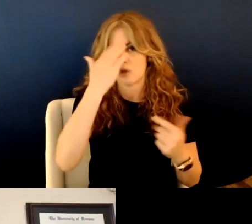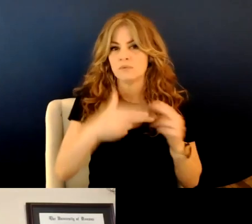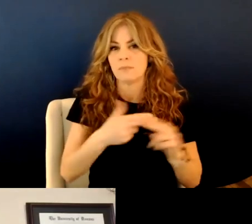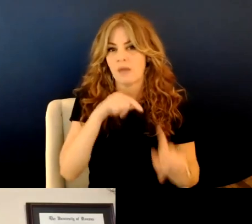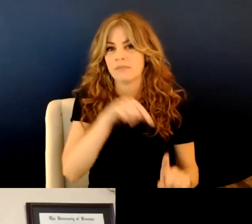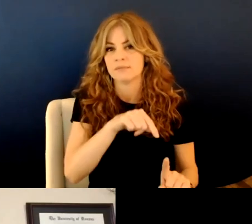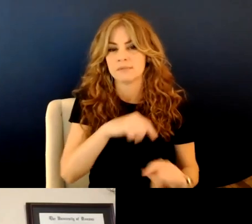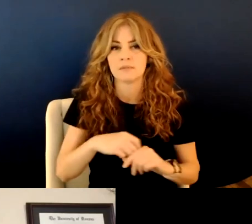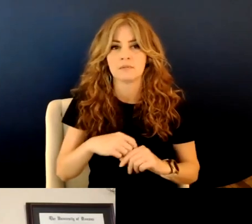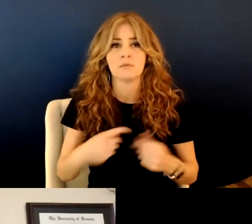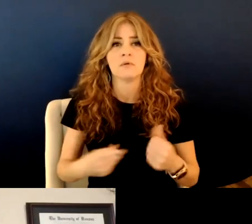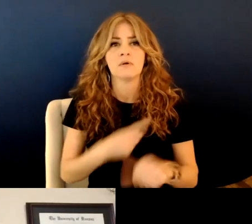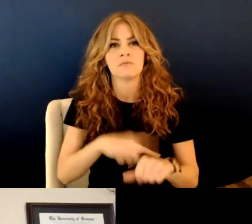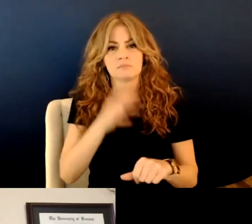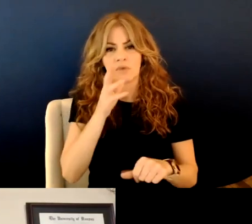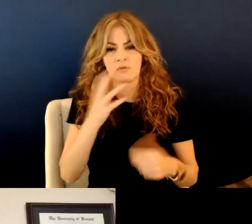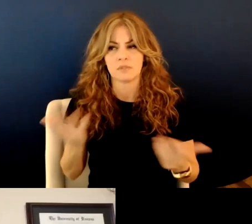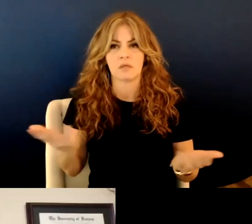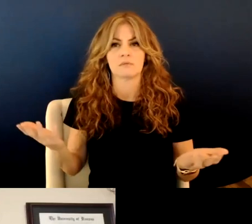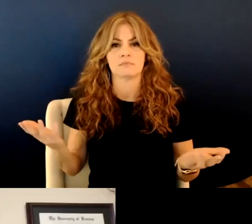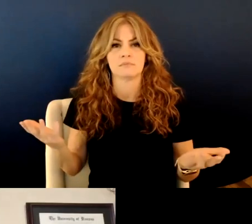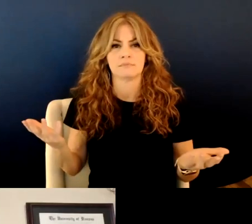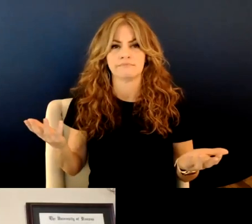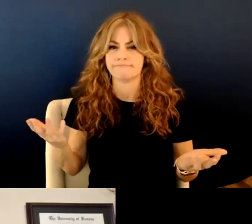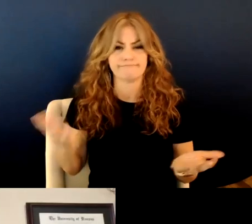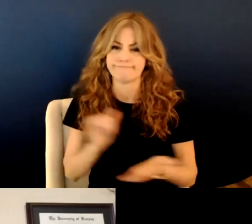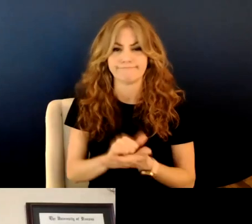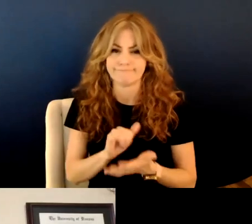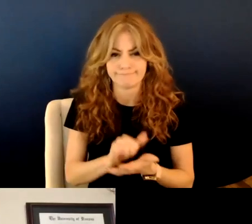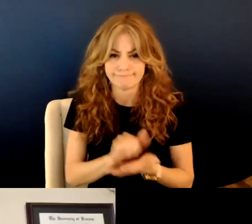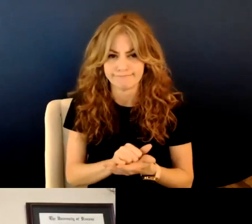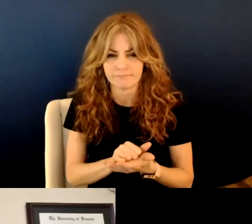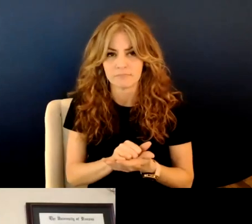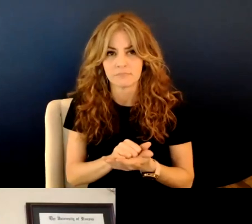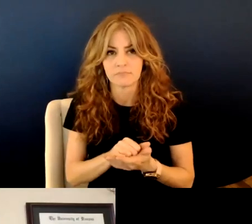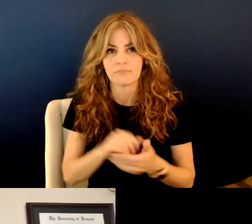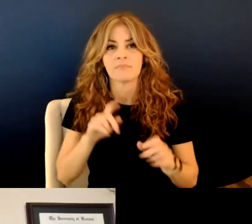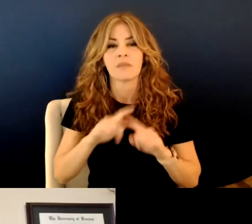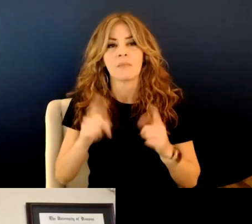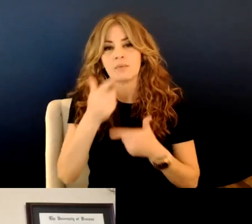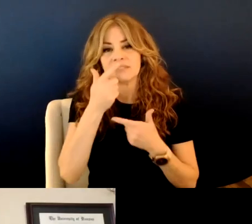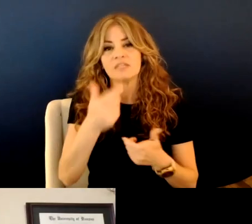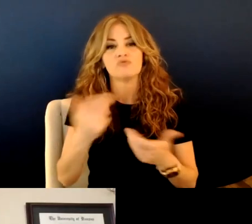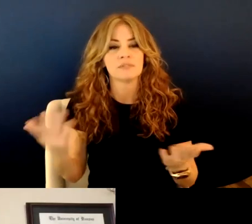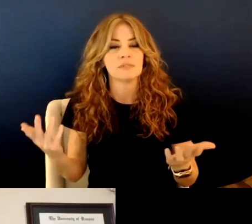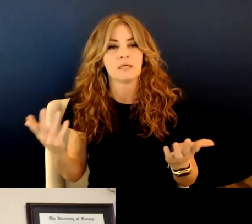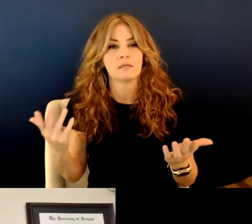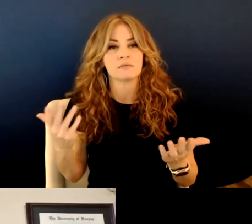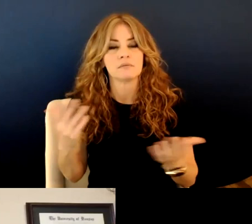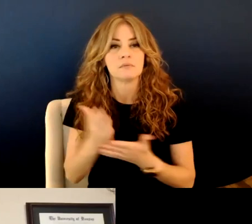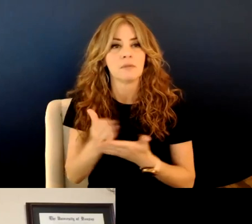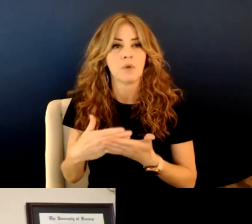Um, at first she was kind of like, that can't be, um, and it was interesting to me, um, the part